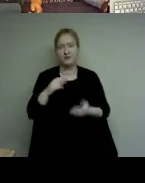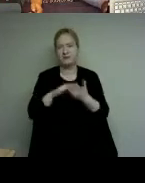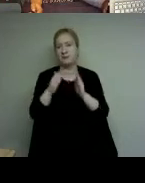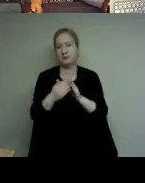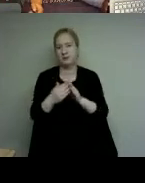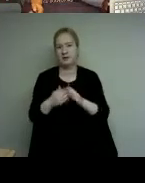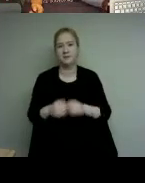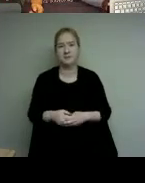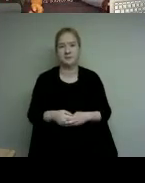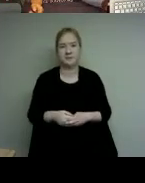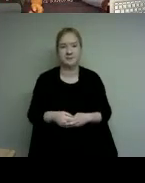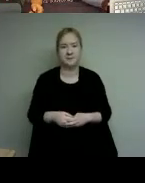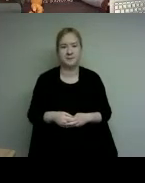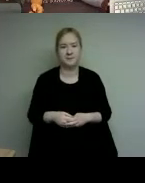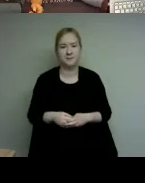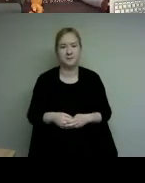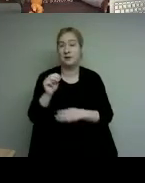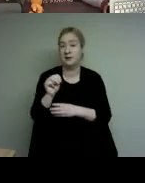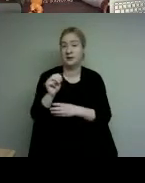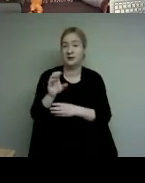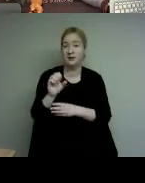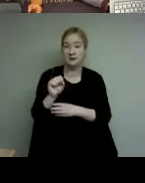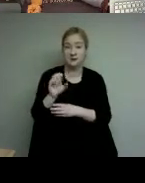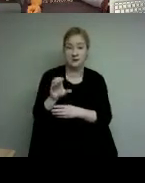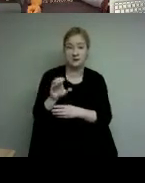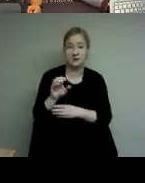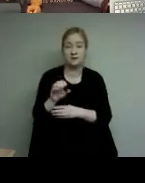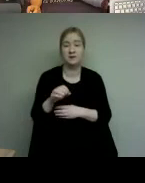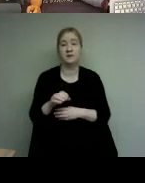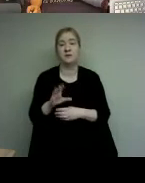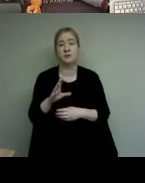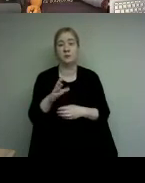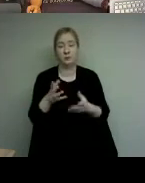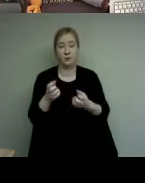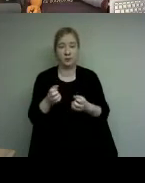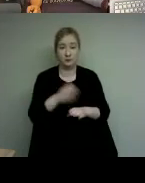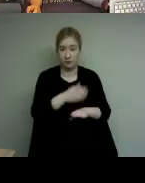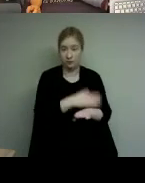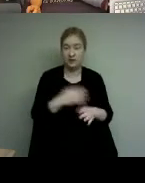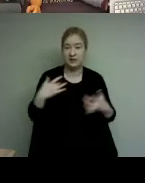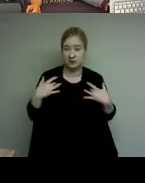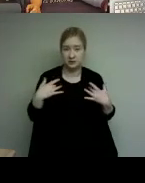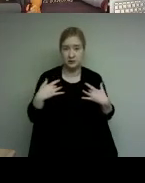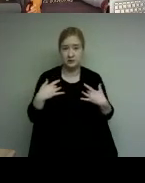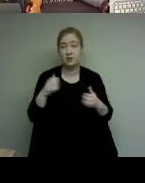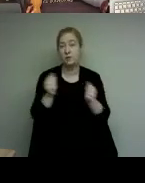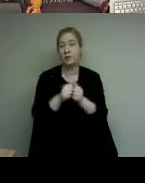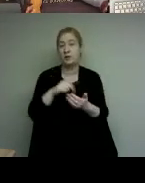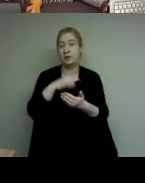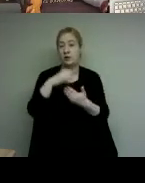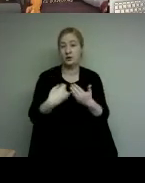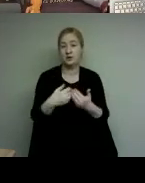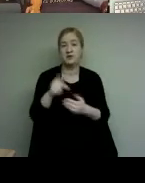other ways metatoba construction sector council is working to address the issues is with a project called try a